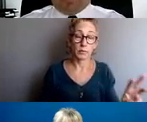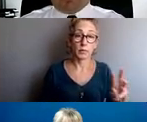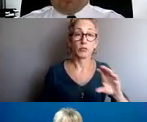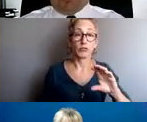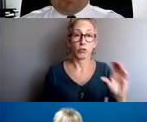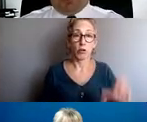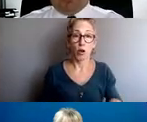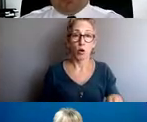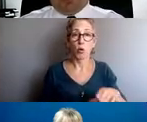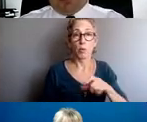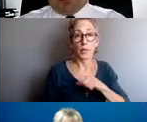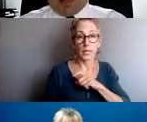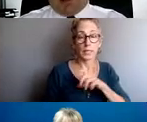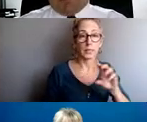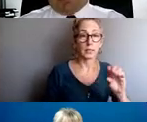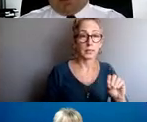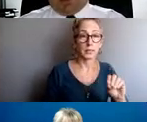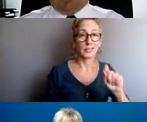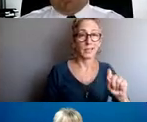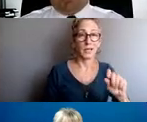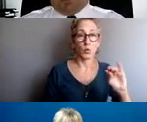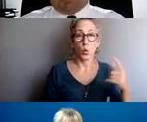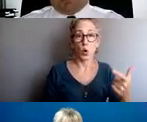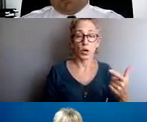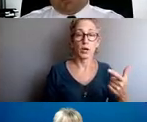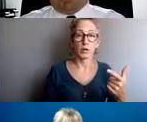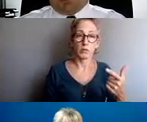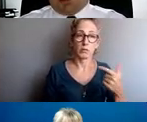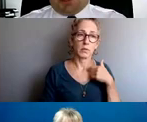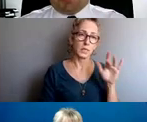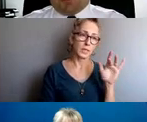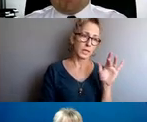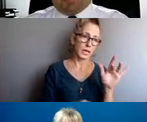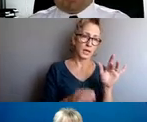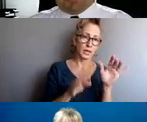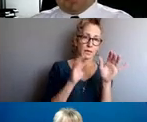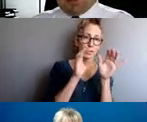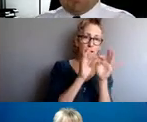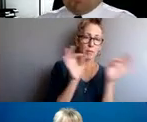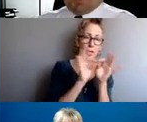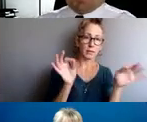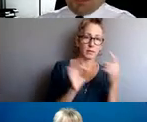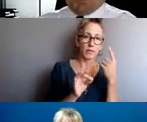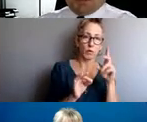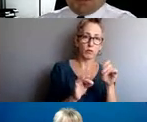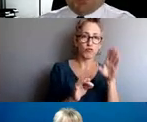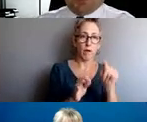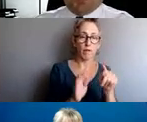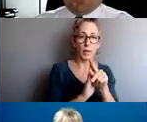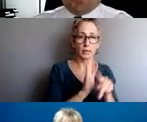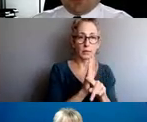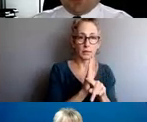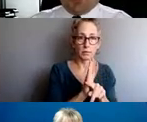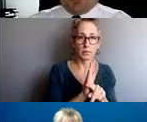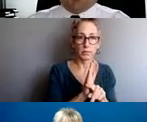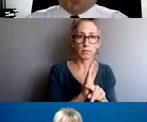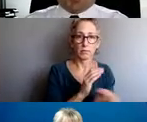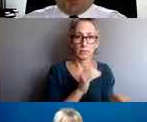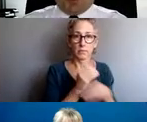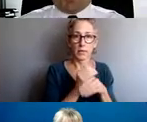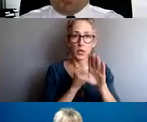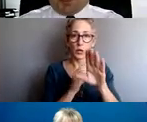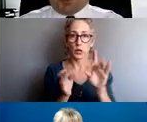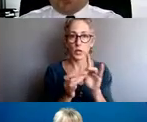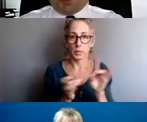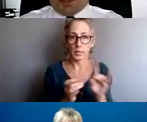Draft Policy Review. Comment on the homepage to see the draft policies and provide your comments. We